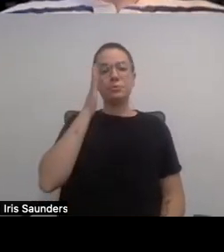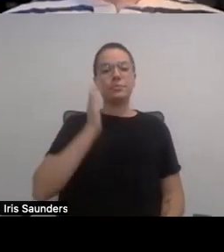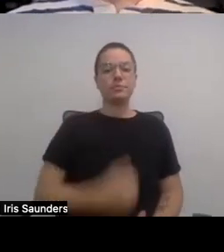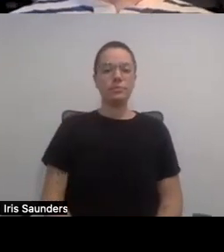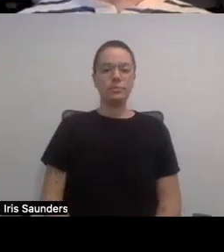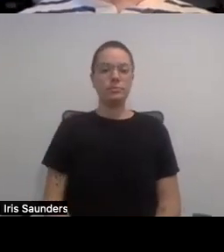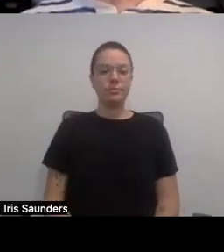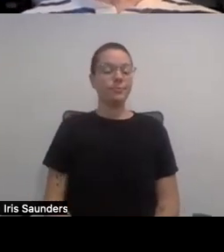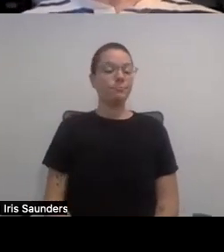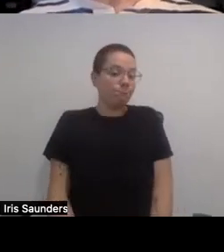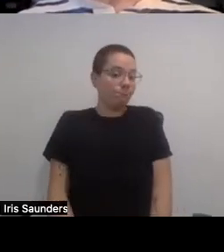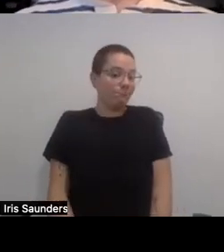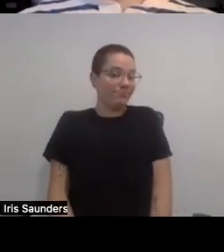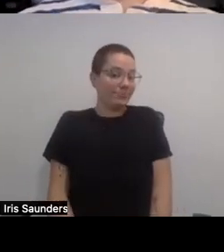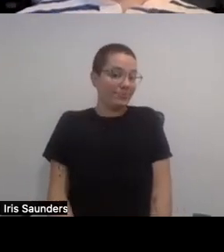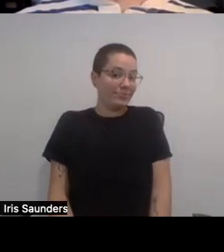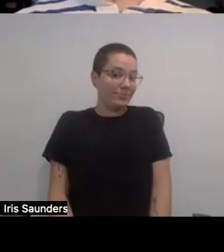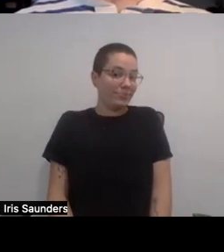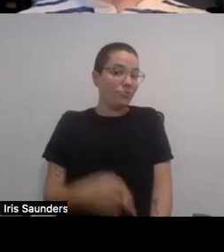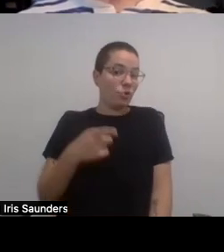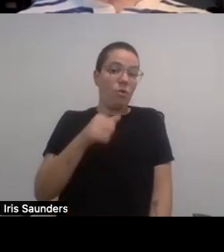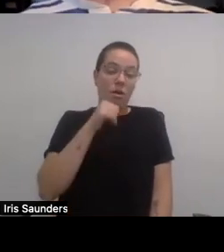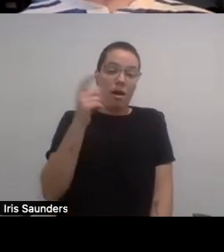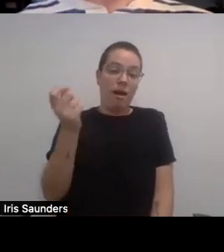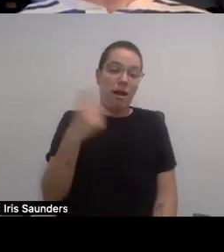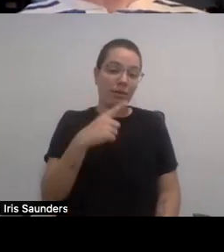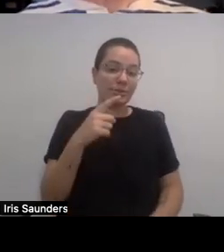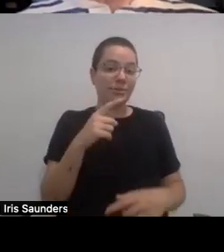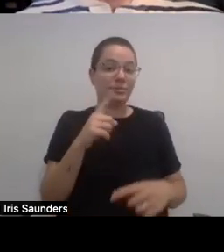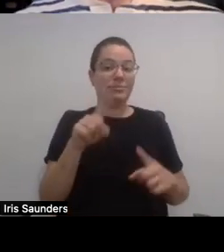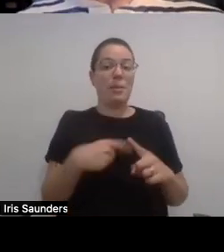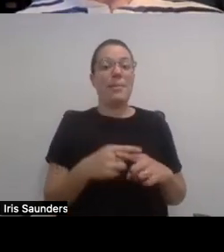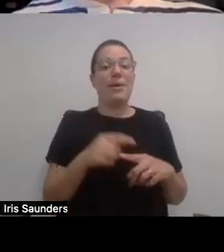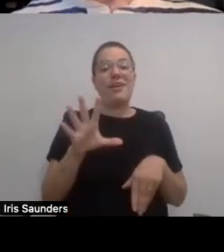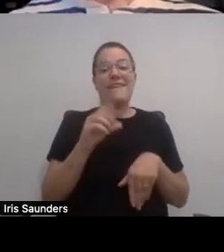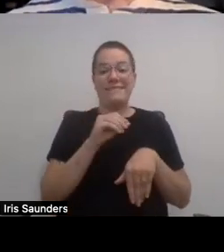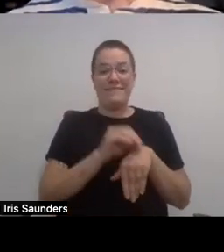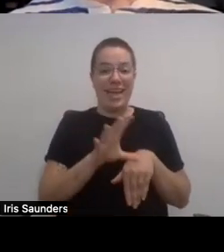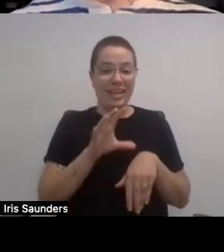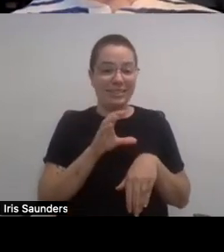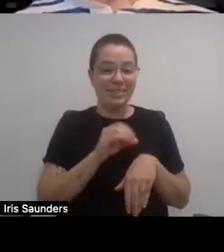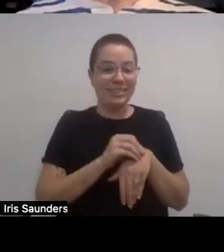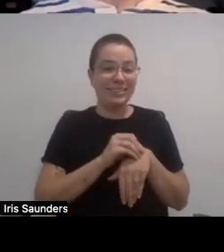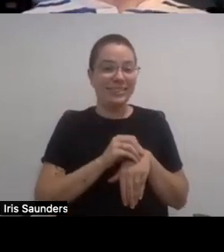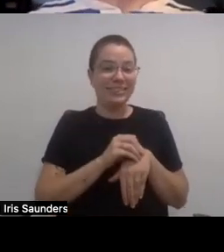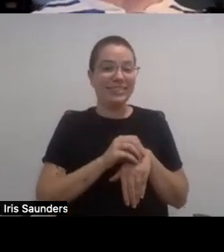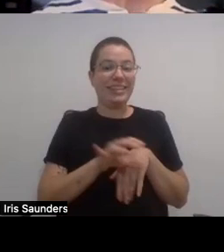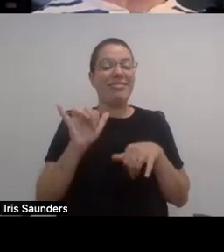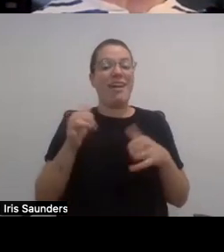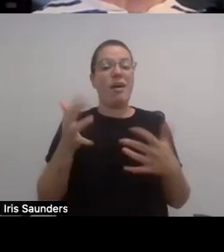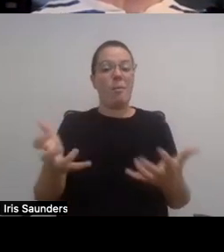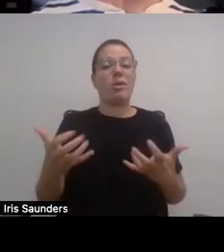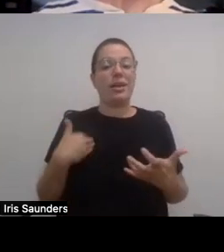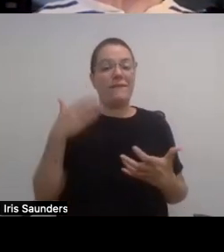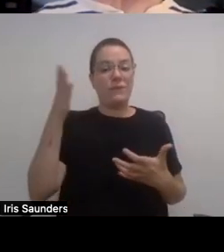Well, you didn't ask the question of what advice do you have to anyone that wants to have a future in the